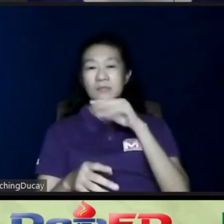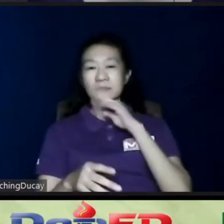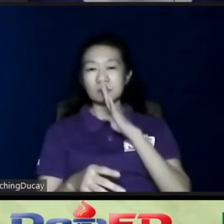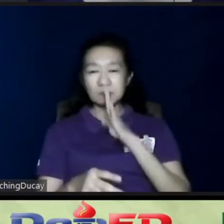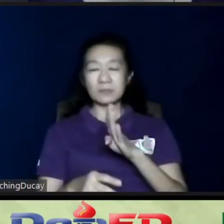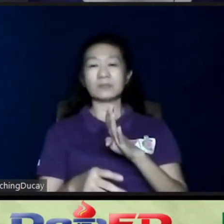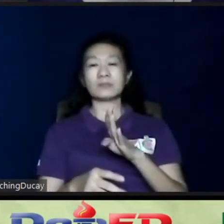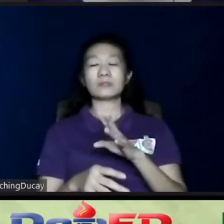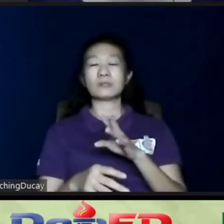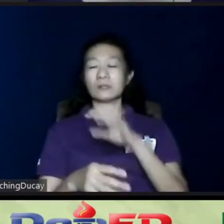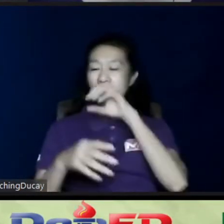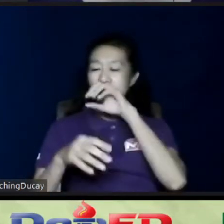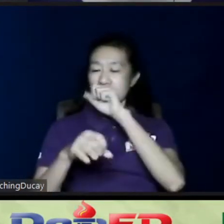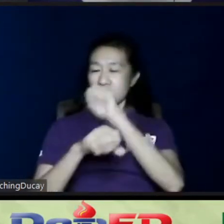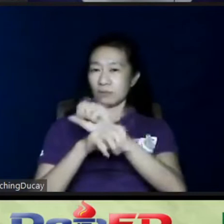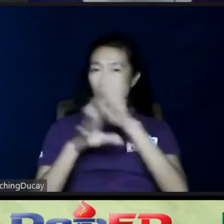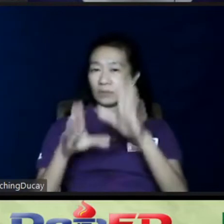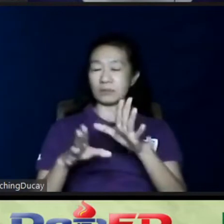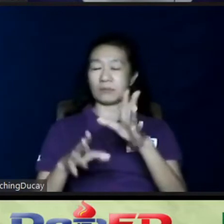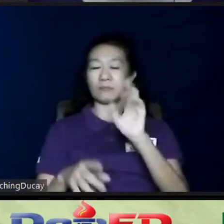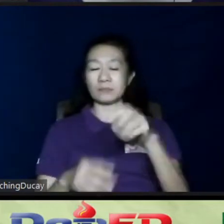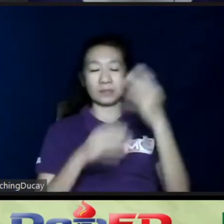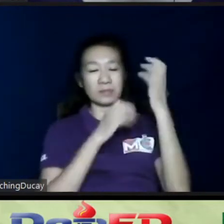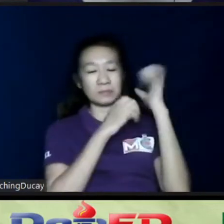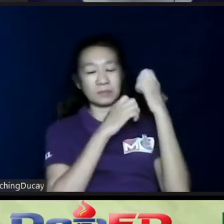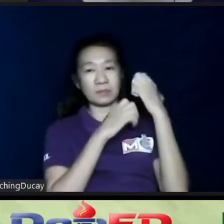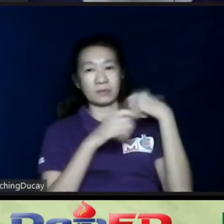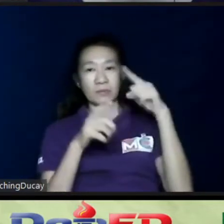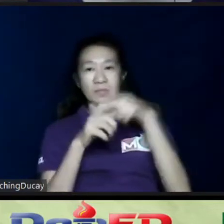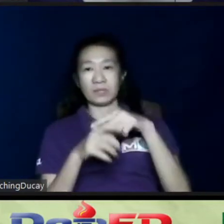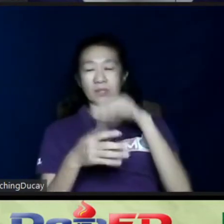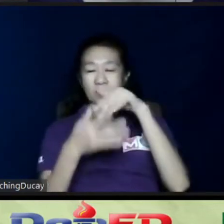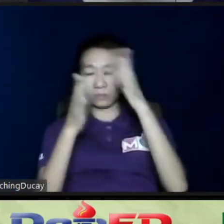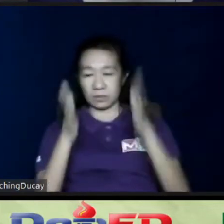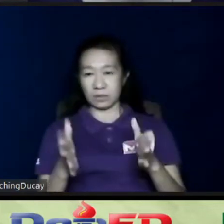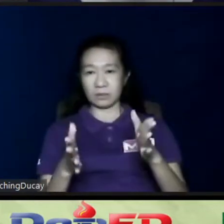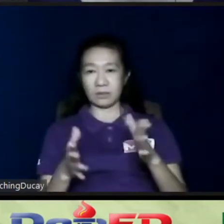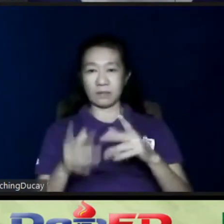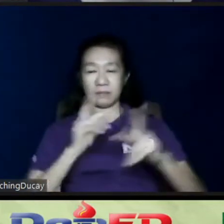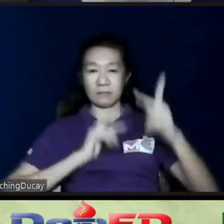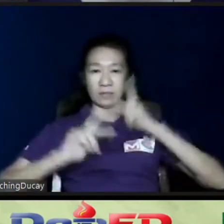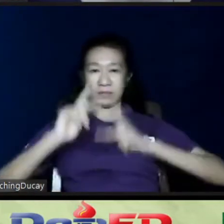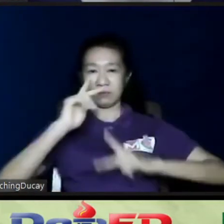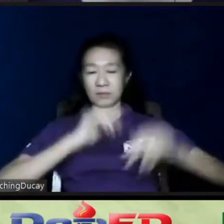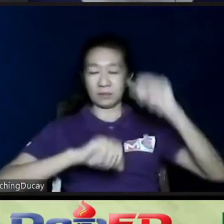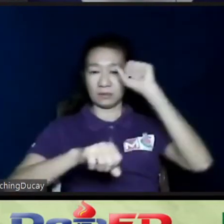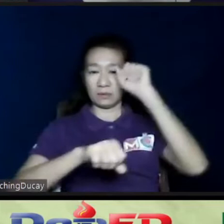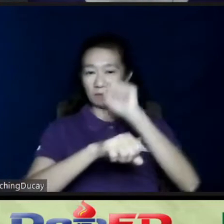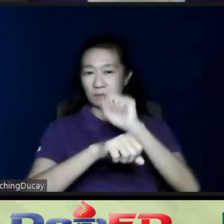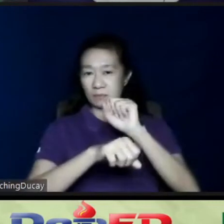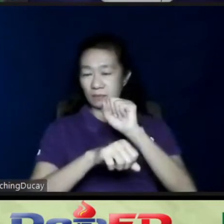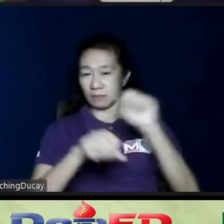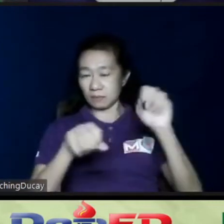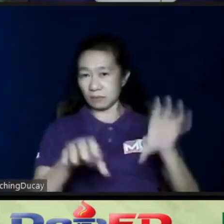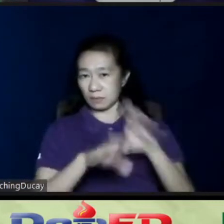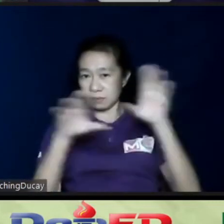such that there should be expectations in terms of when the student should perform the task. And